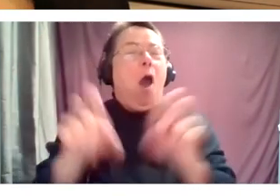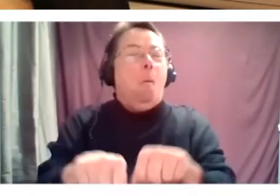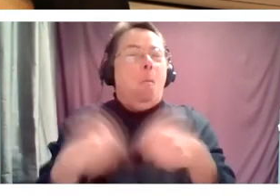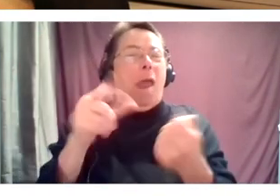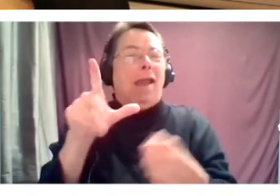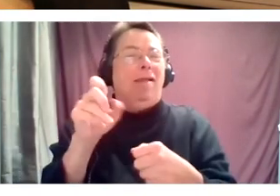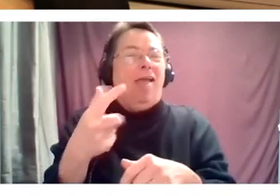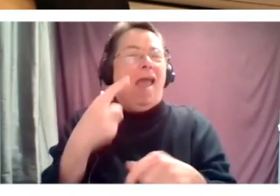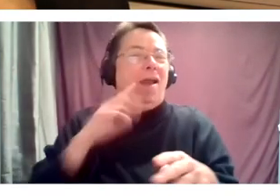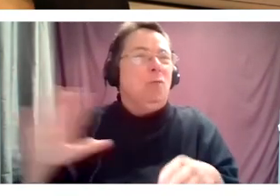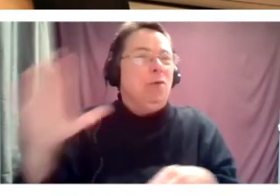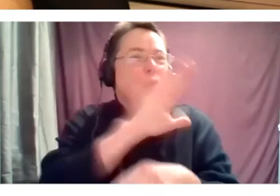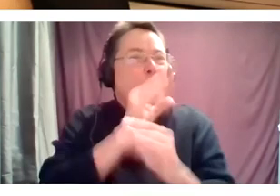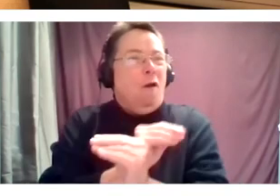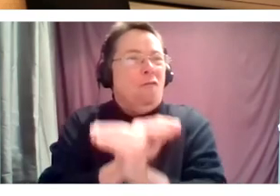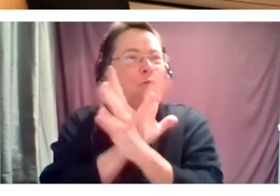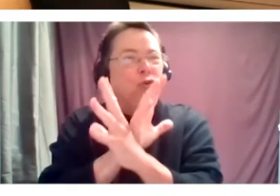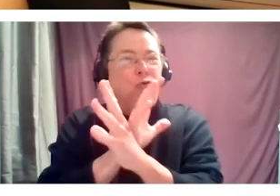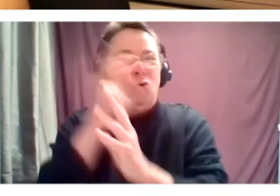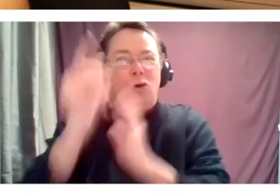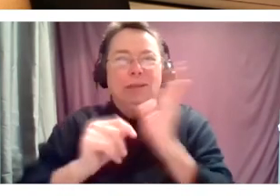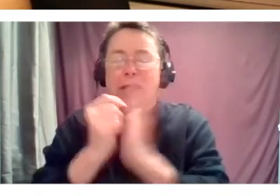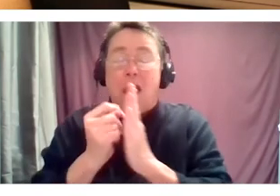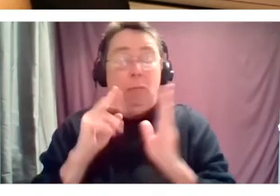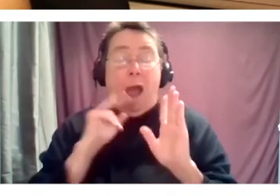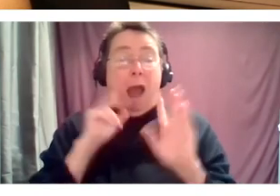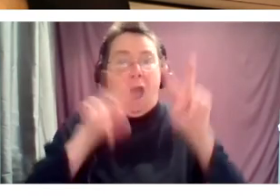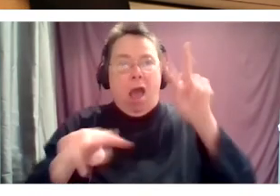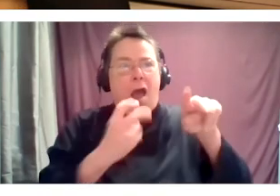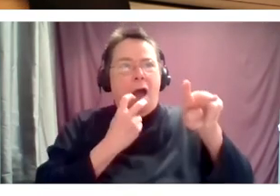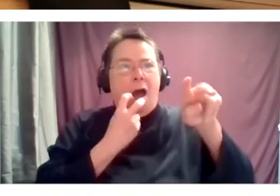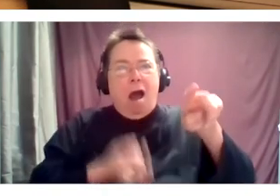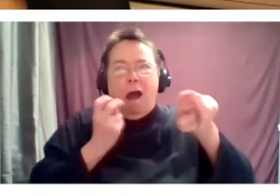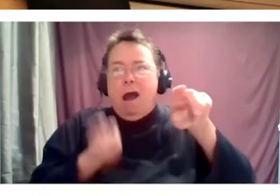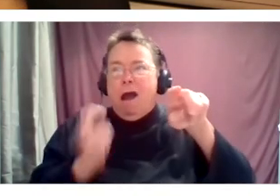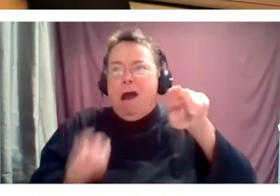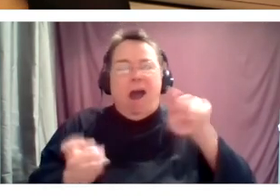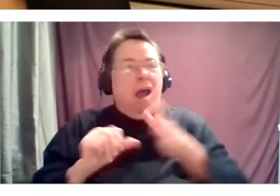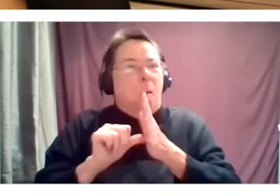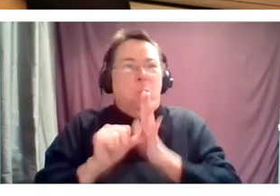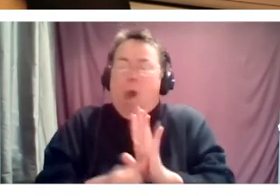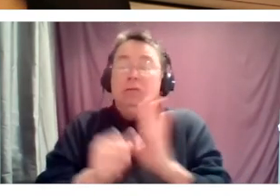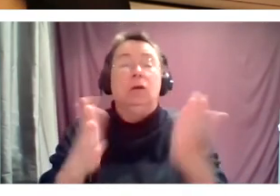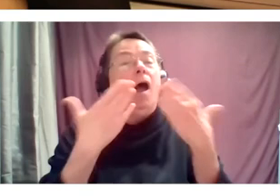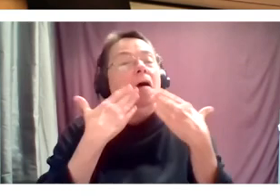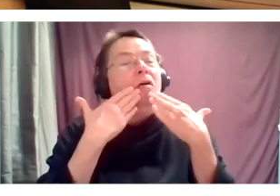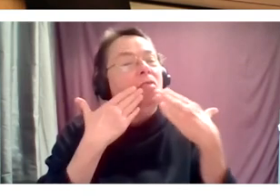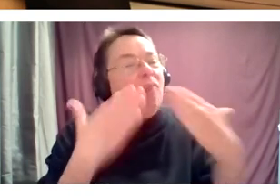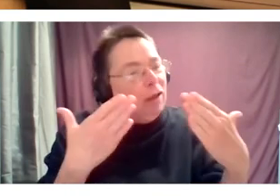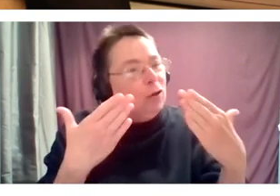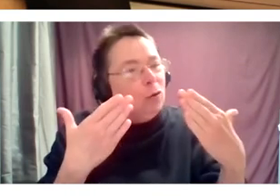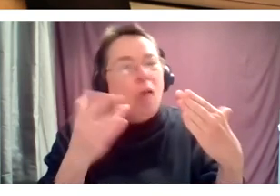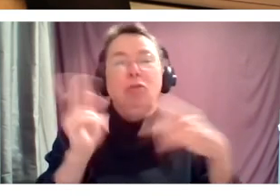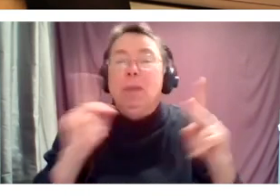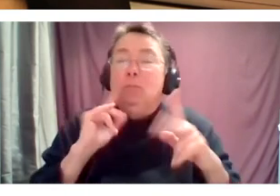you so much for all of your time. Break a leg with all of your virtual seasons. Um, I am just wowed by what everyone's been able to